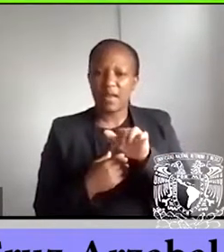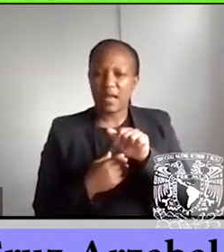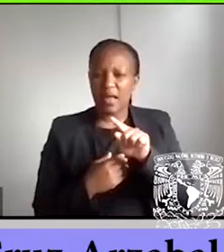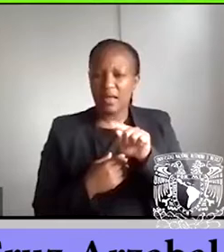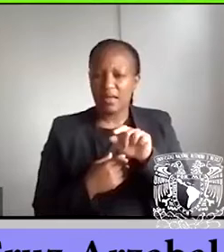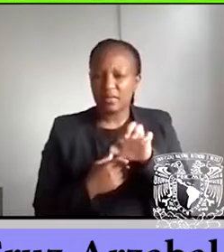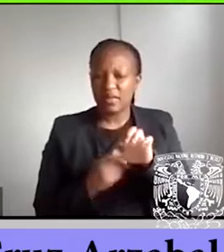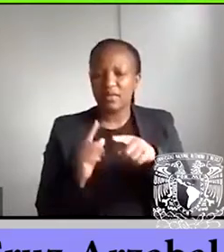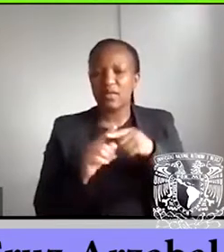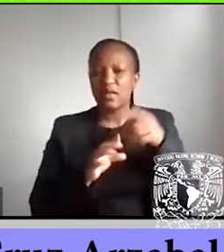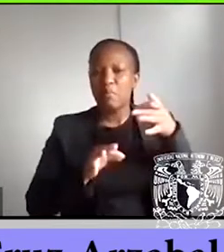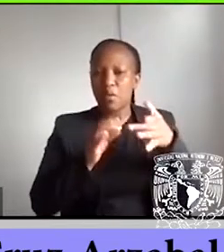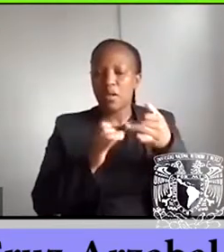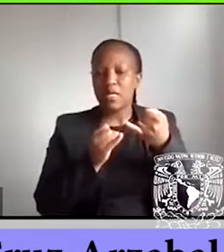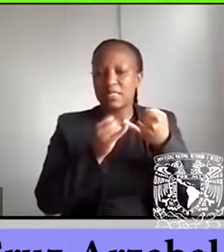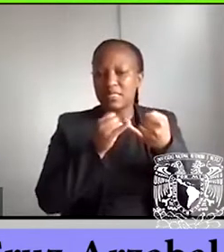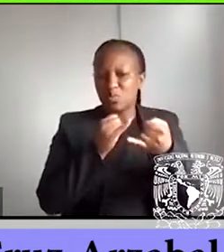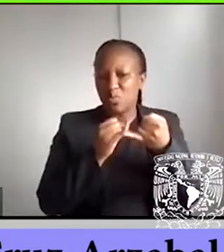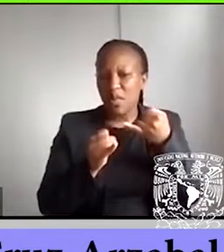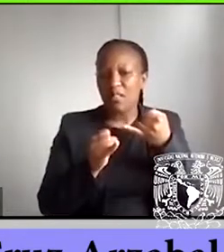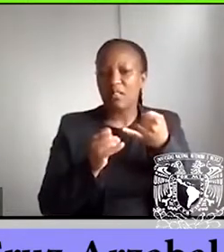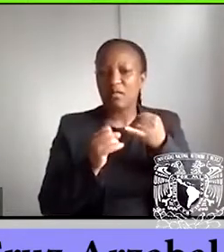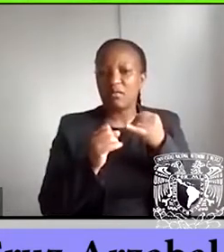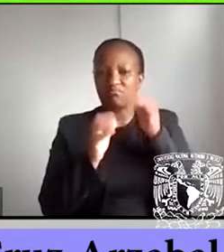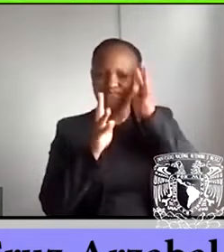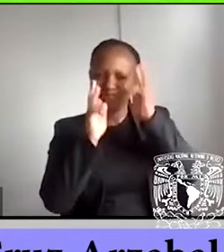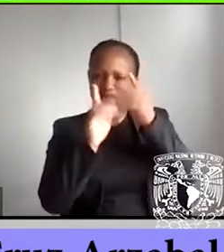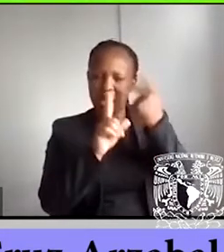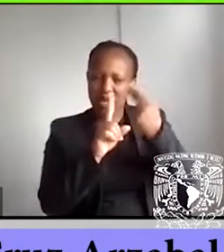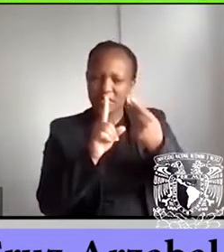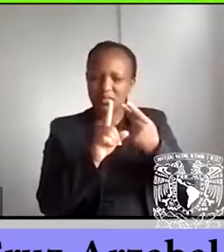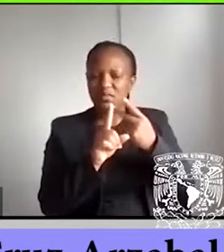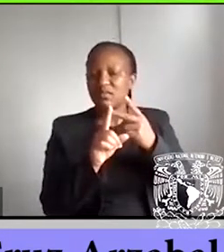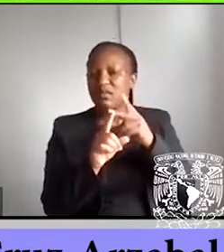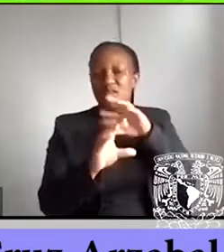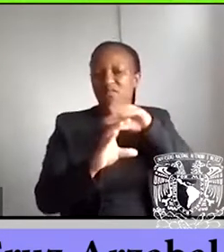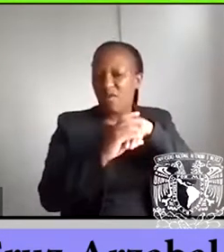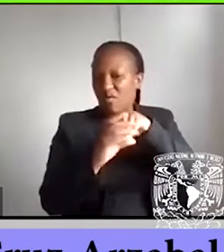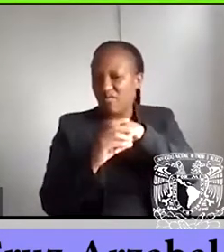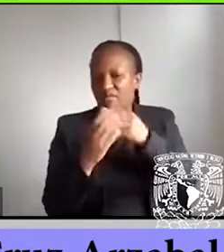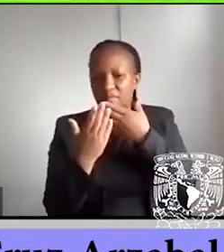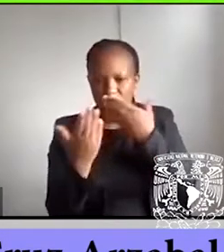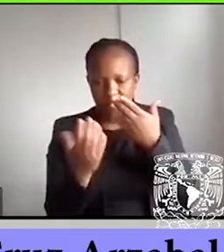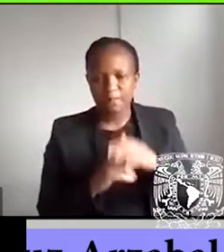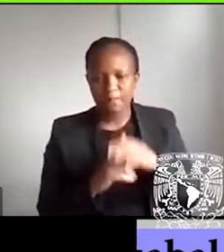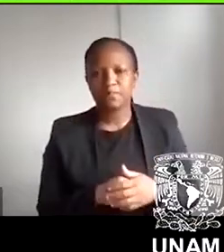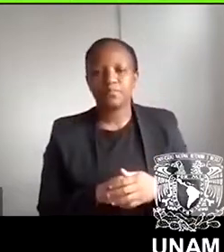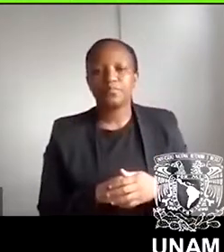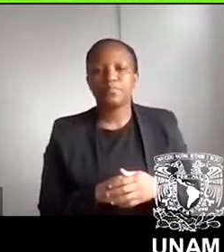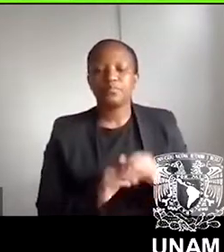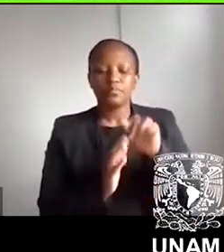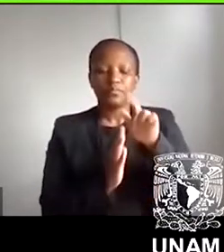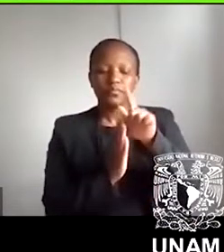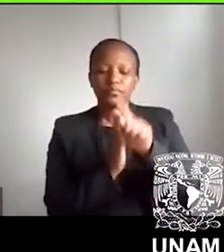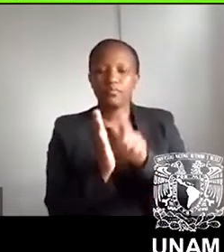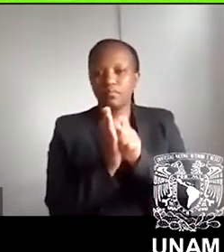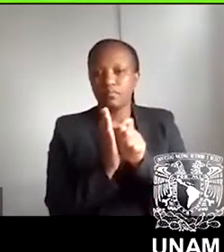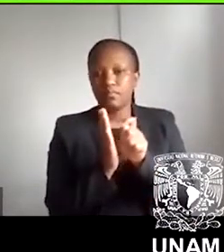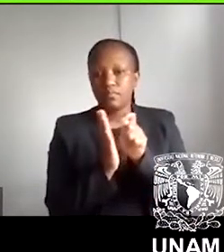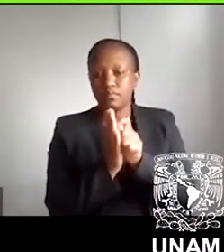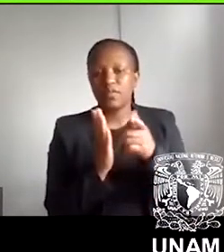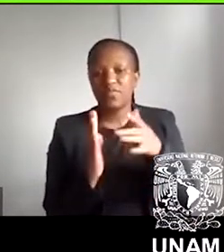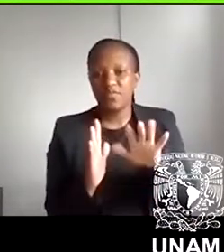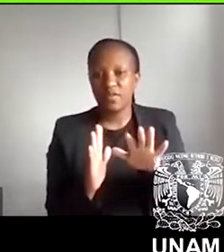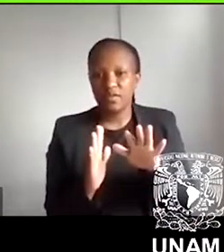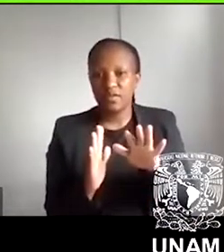political, sexual, and artistic dissidences. Mexican contemporary literature preoccupies itself with non-linear